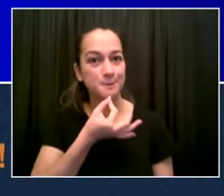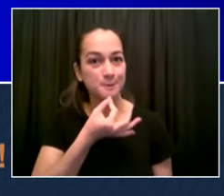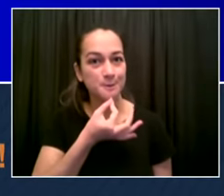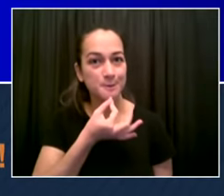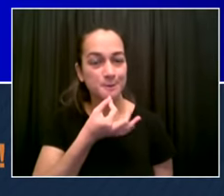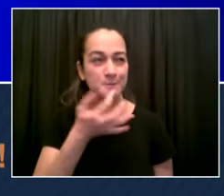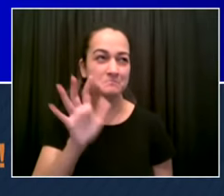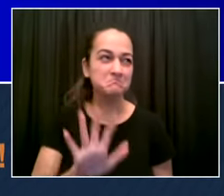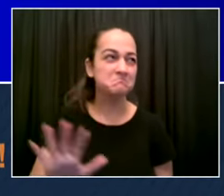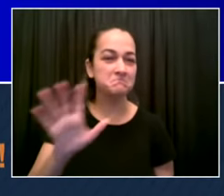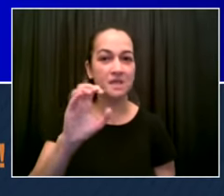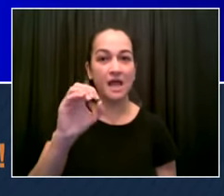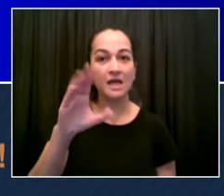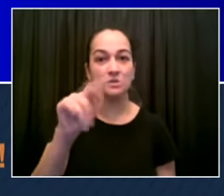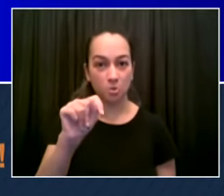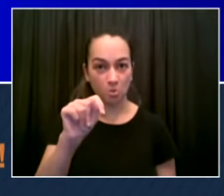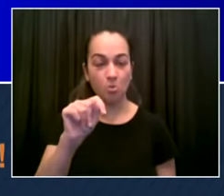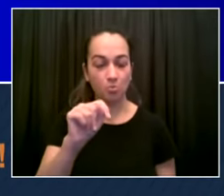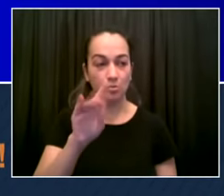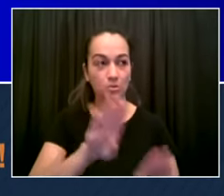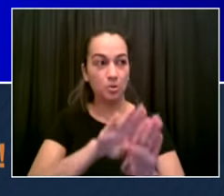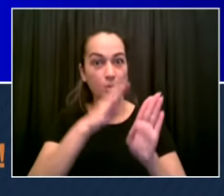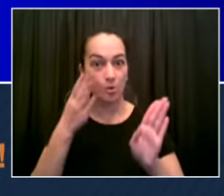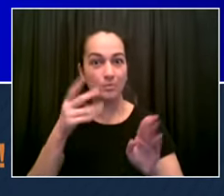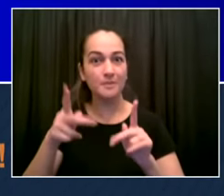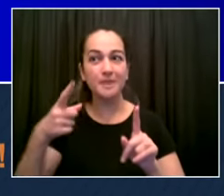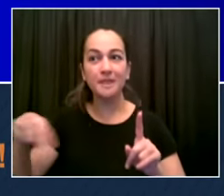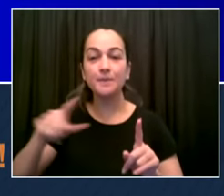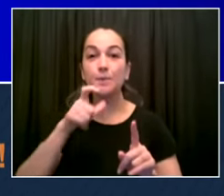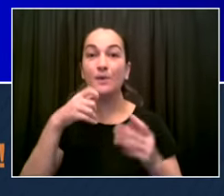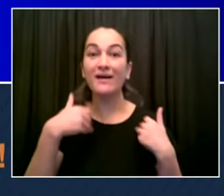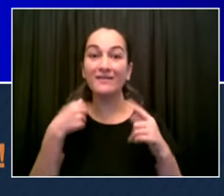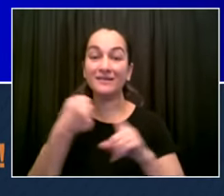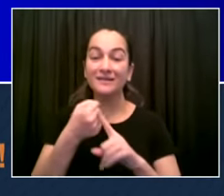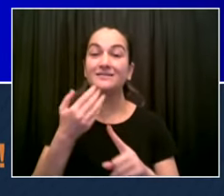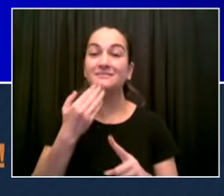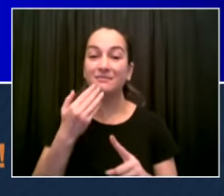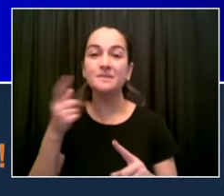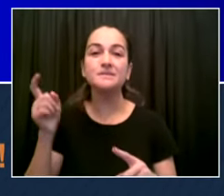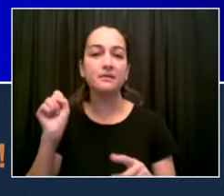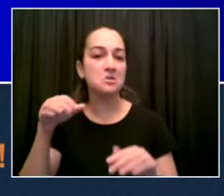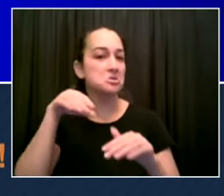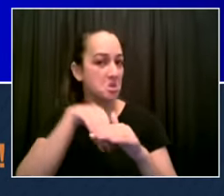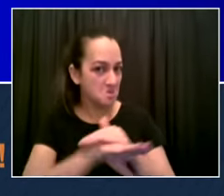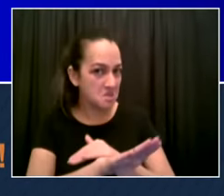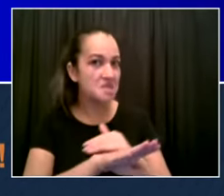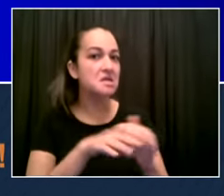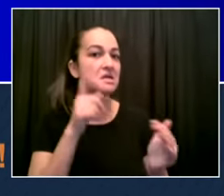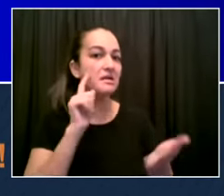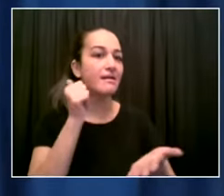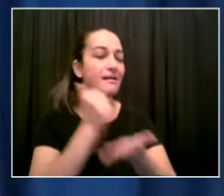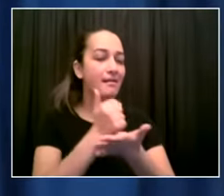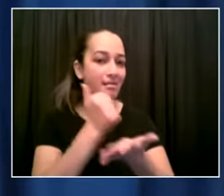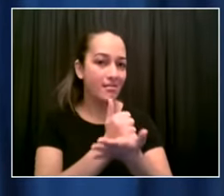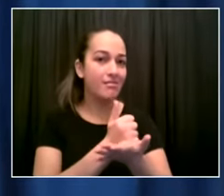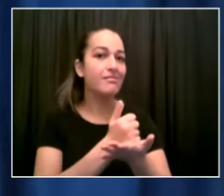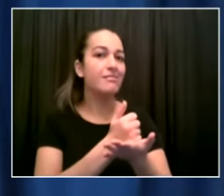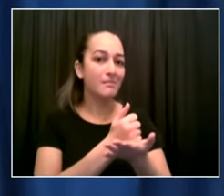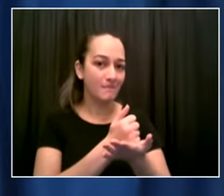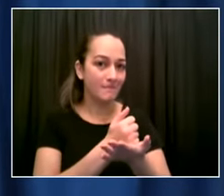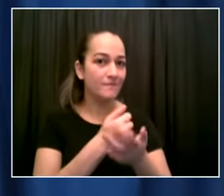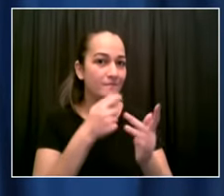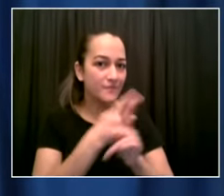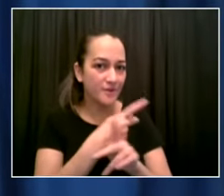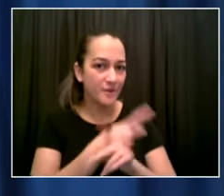if they're overweight losing weight and medication we can prevent staten islanders new yorkers